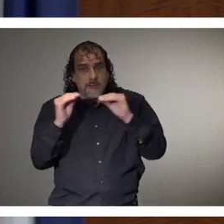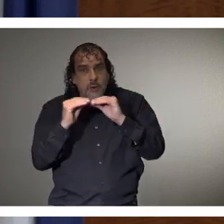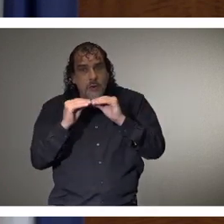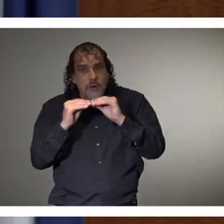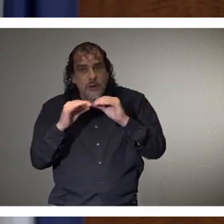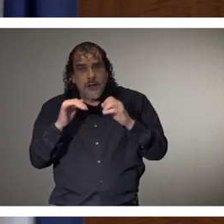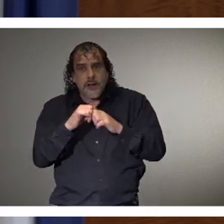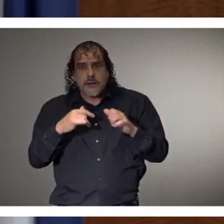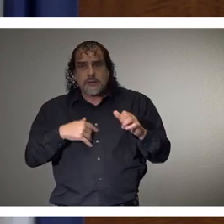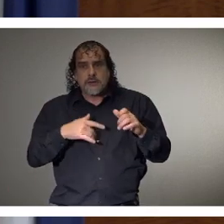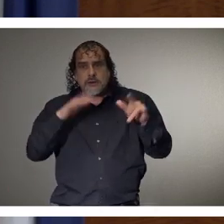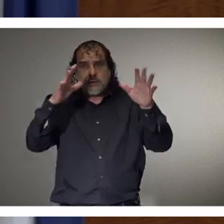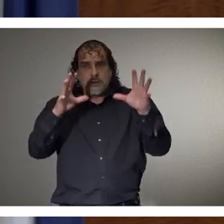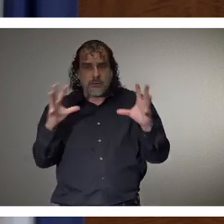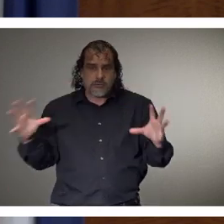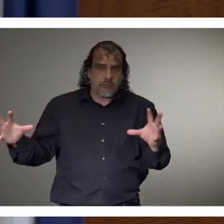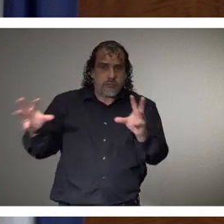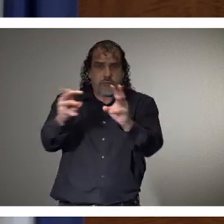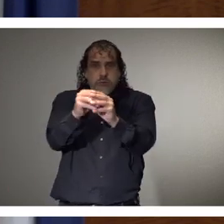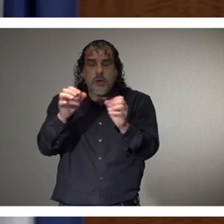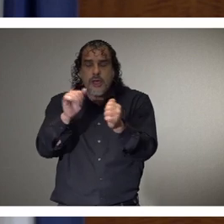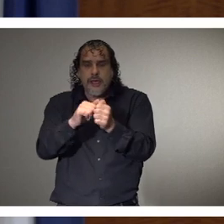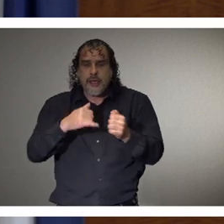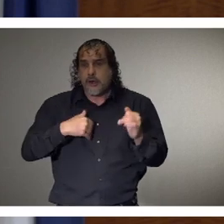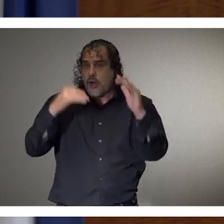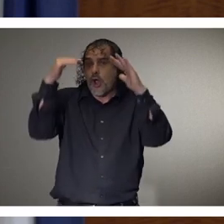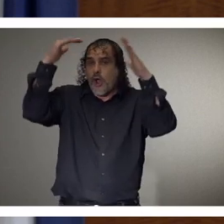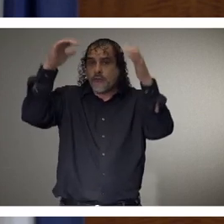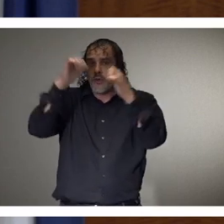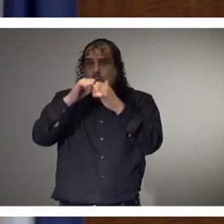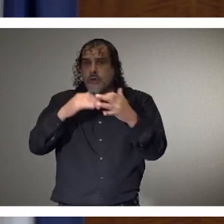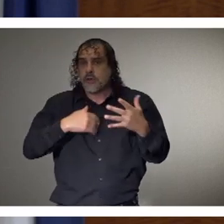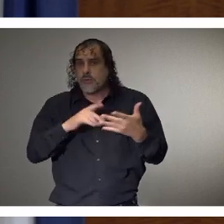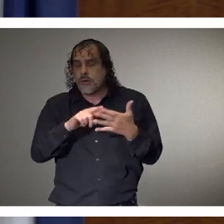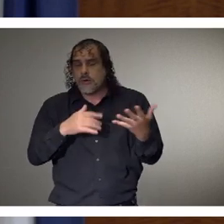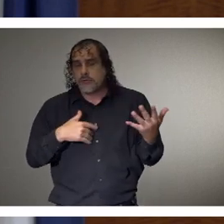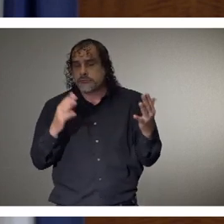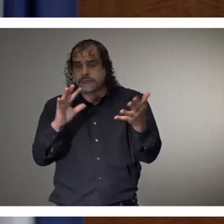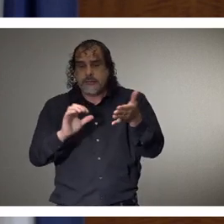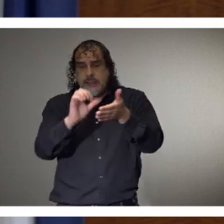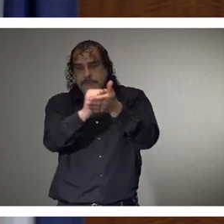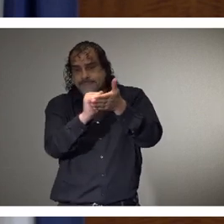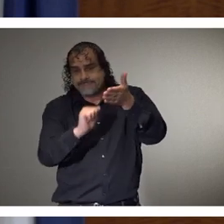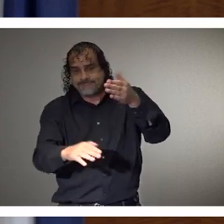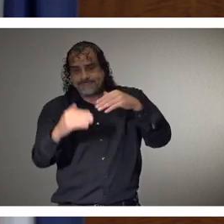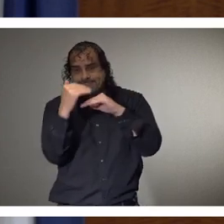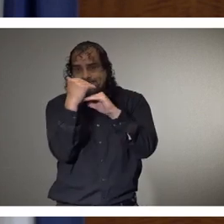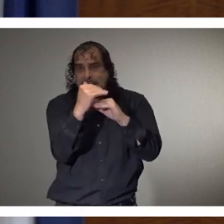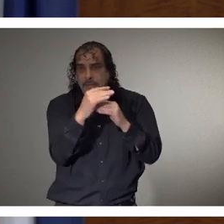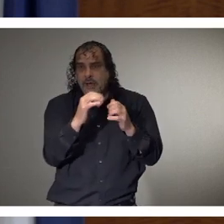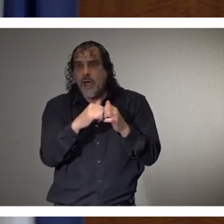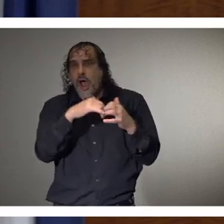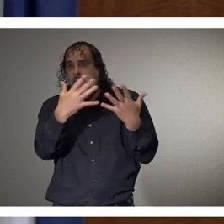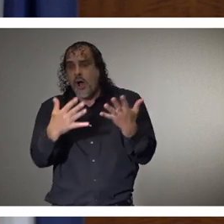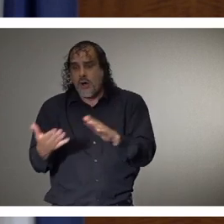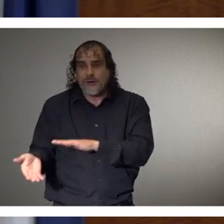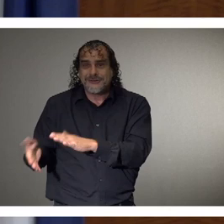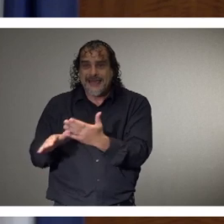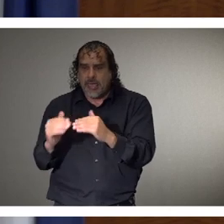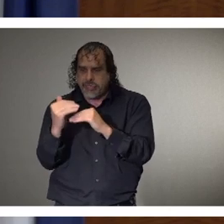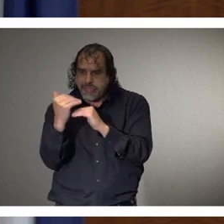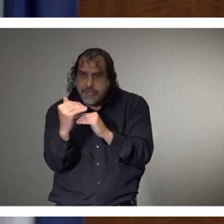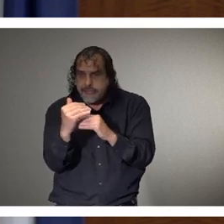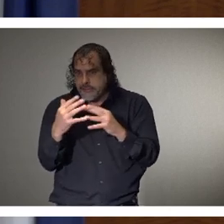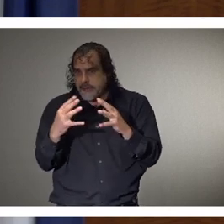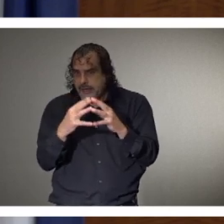number of cases, which ultimately will hopefully mitigate and minimize all unnecessary deaths from